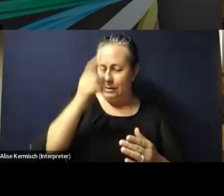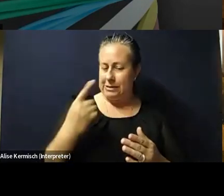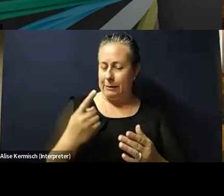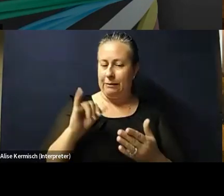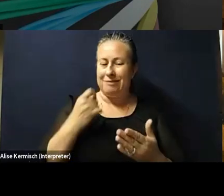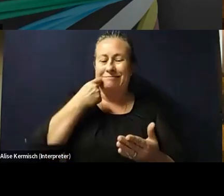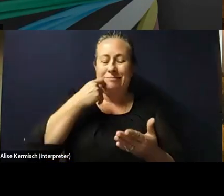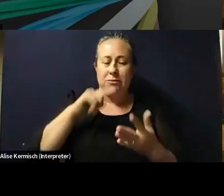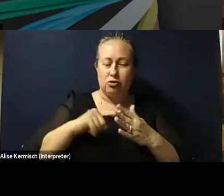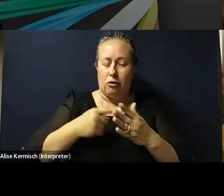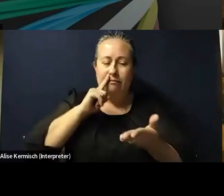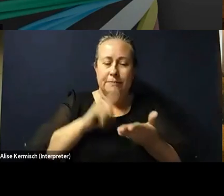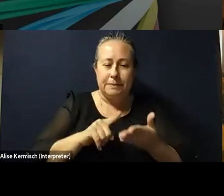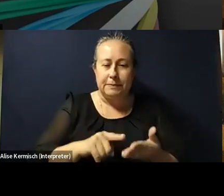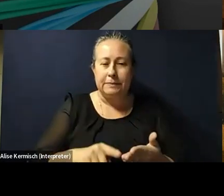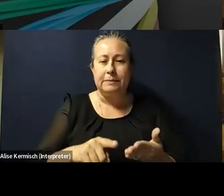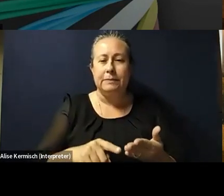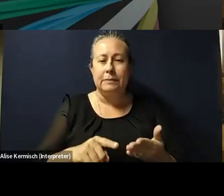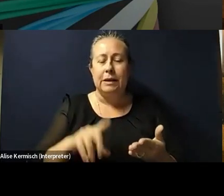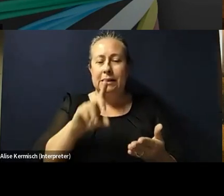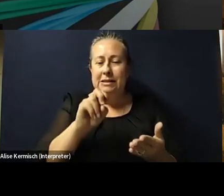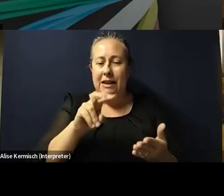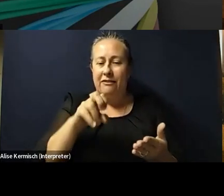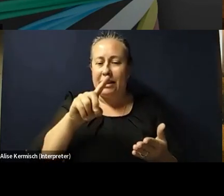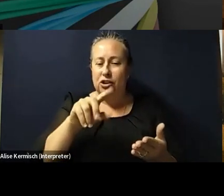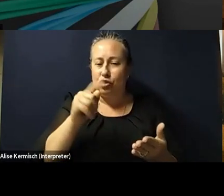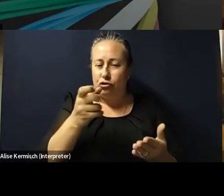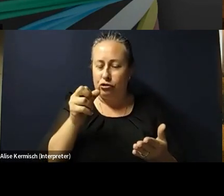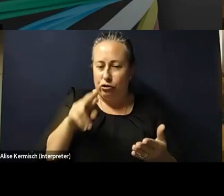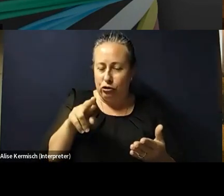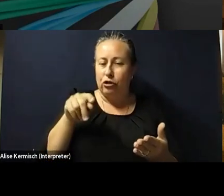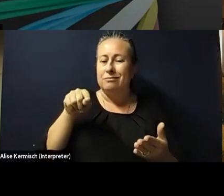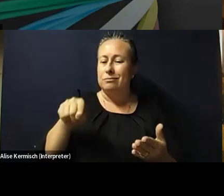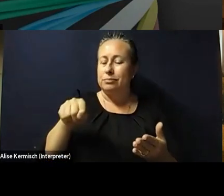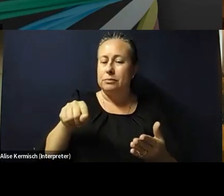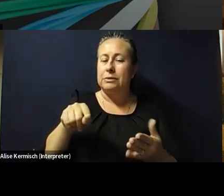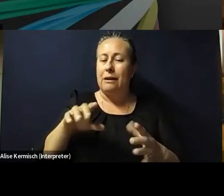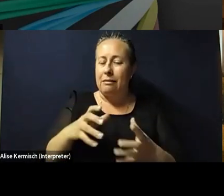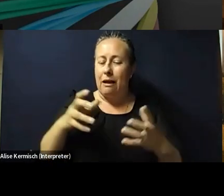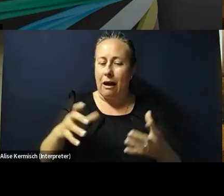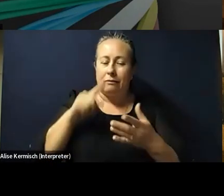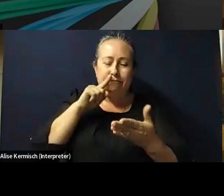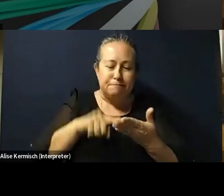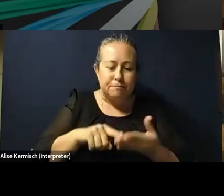history. David Turner and Daniel Blackie in particular have done a lot of work on families and connections.